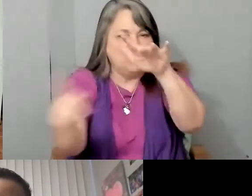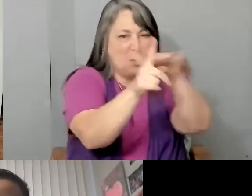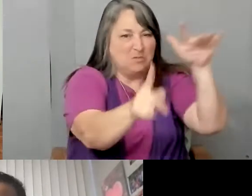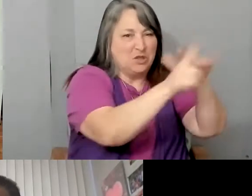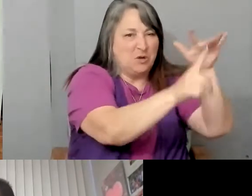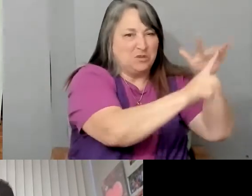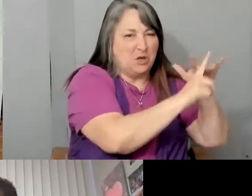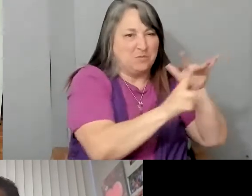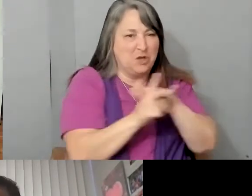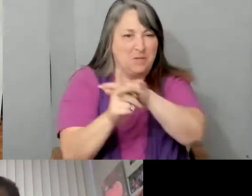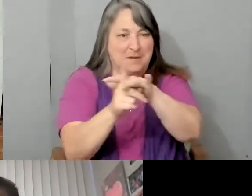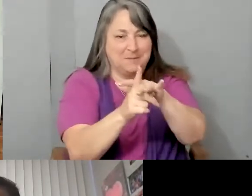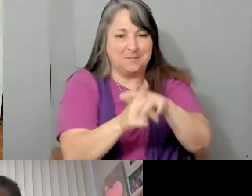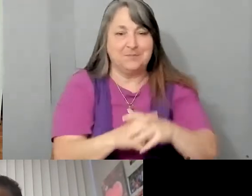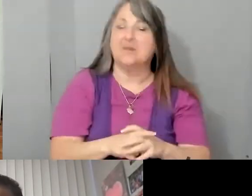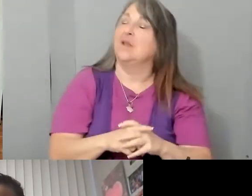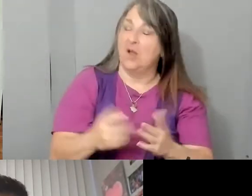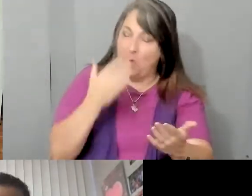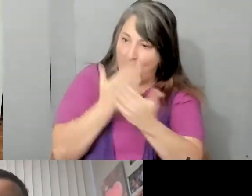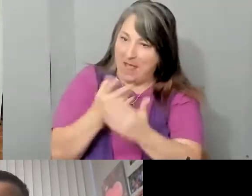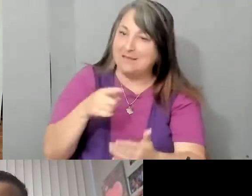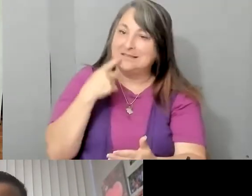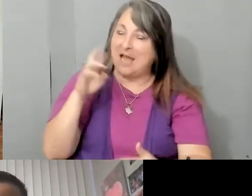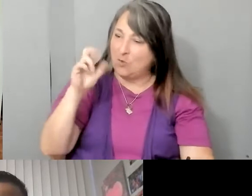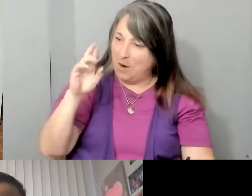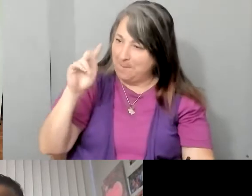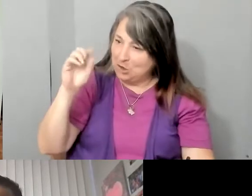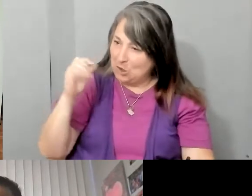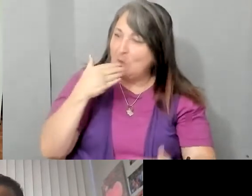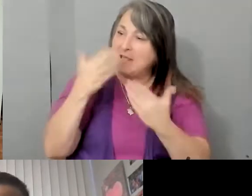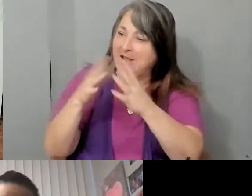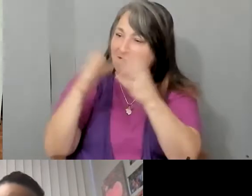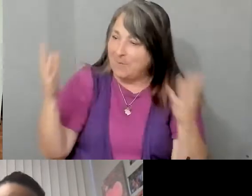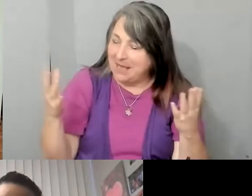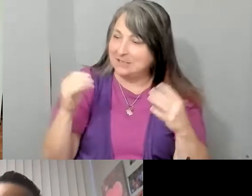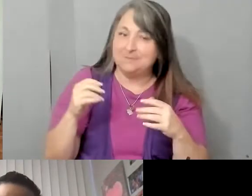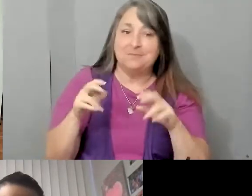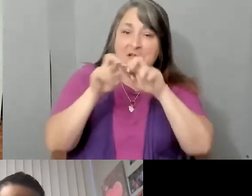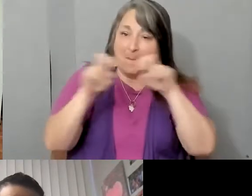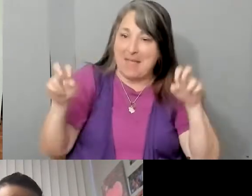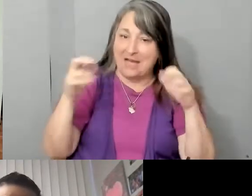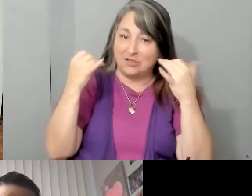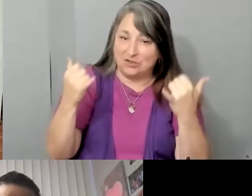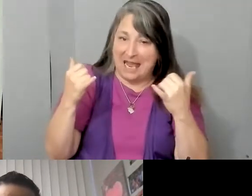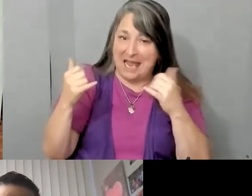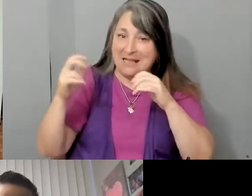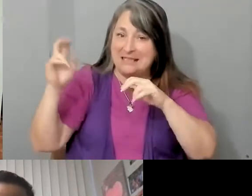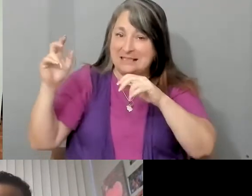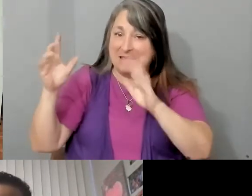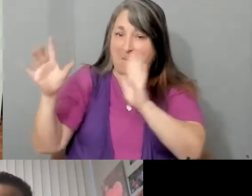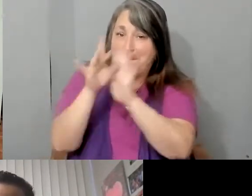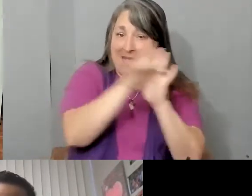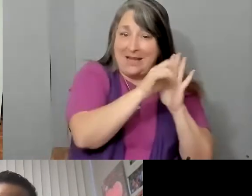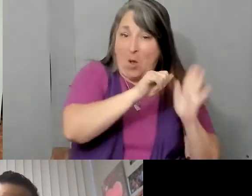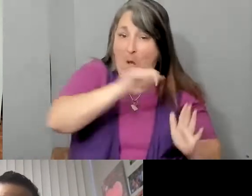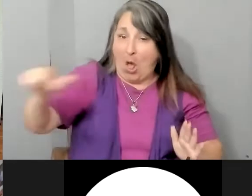Bien dicho, Humberto. Muchas gracias. So, folks, you've met your panel today. Let's pin them all because we're ready to